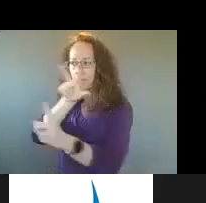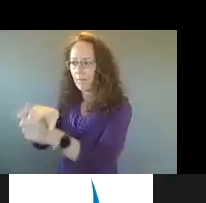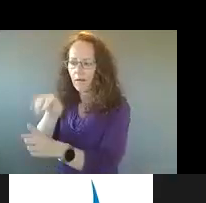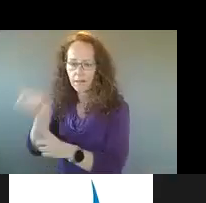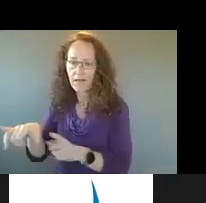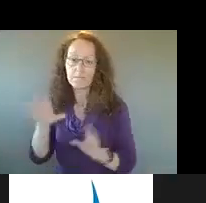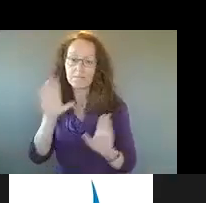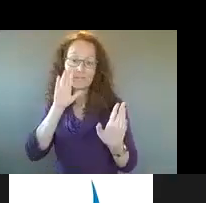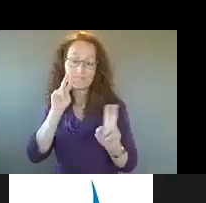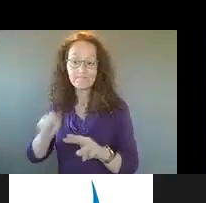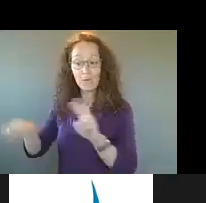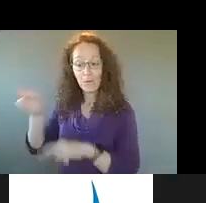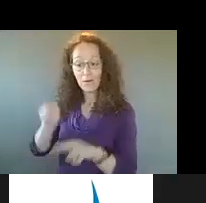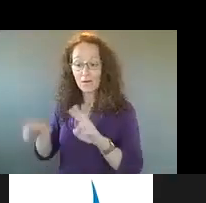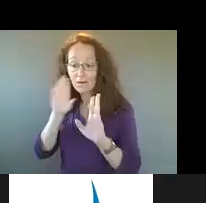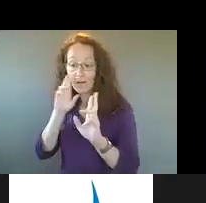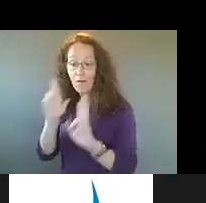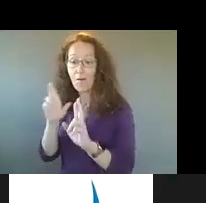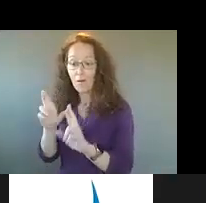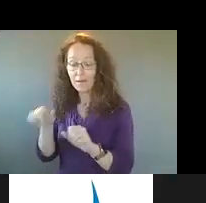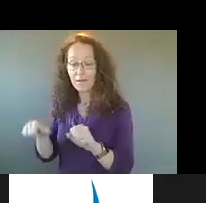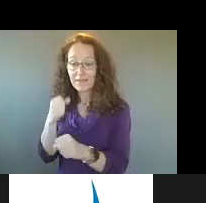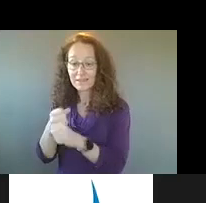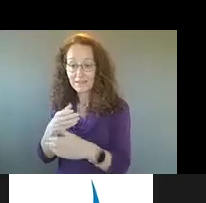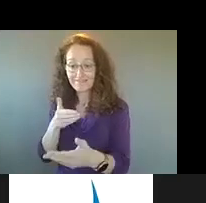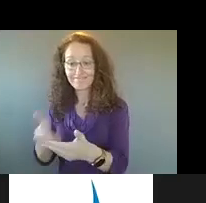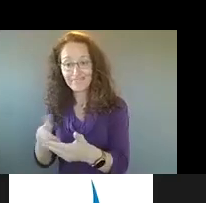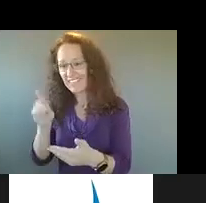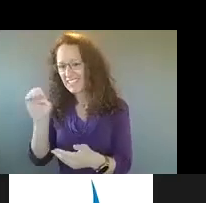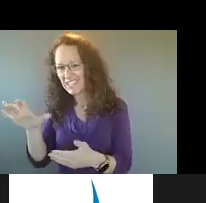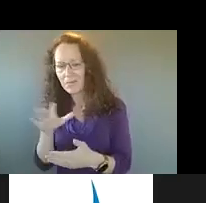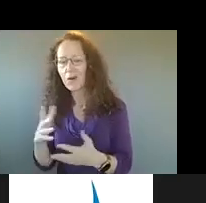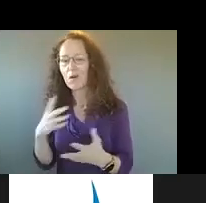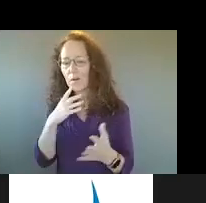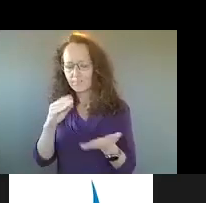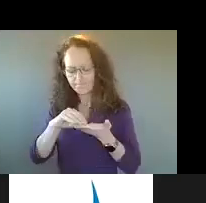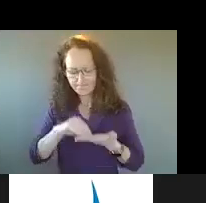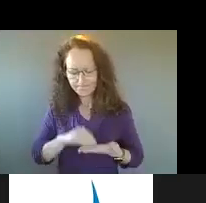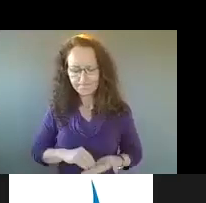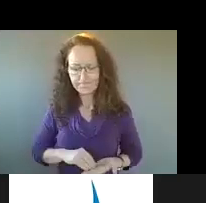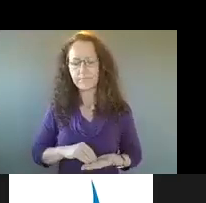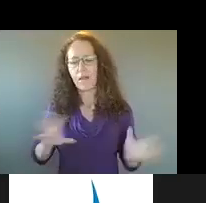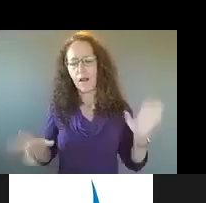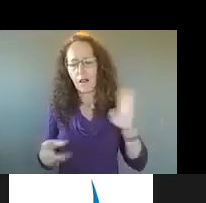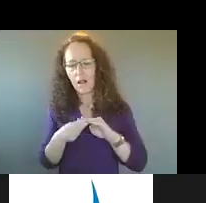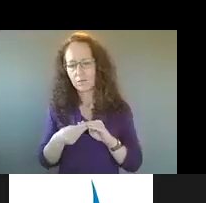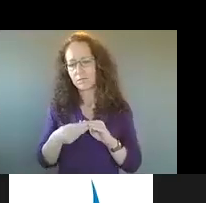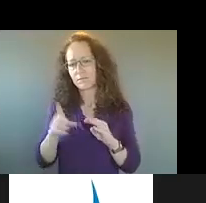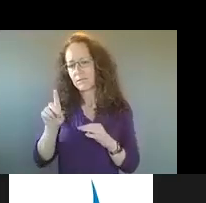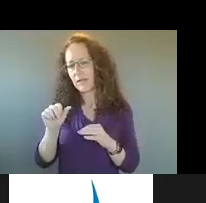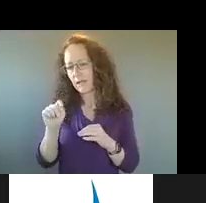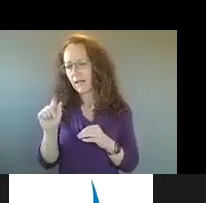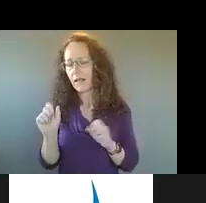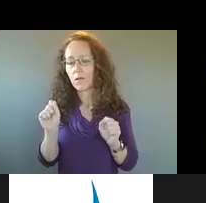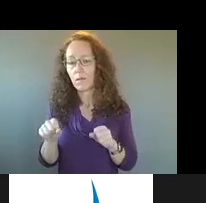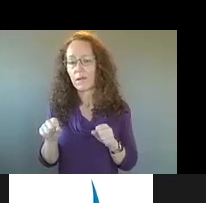hopefully at the end of this year, once we have a notable amount of data and are able to capture that based on, um, the